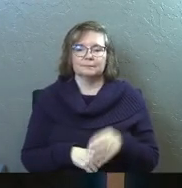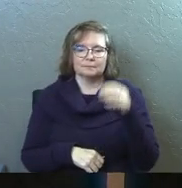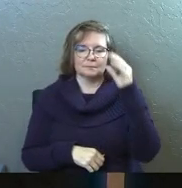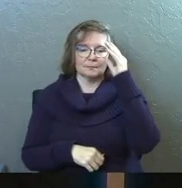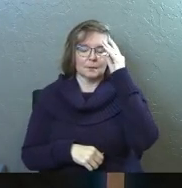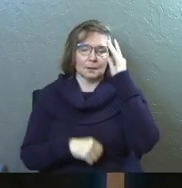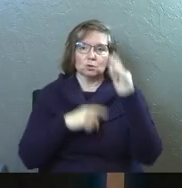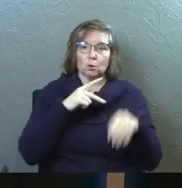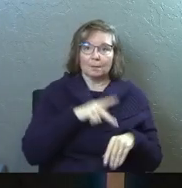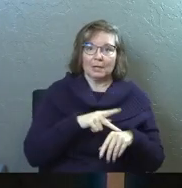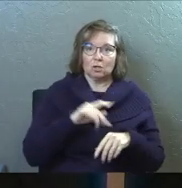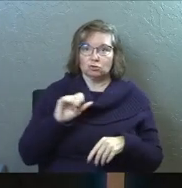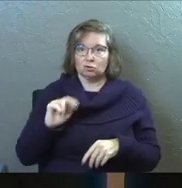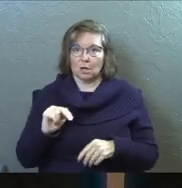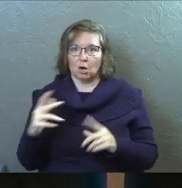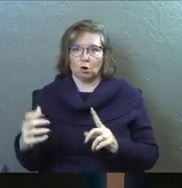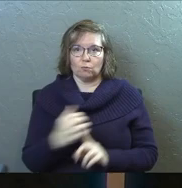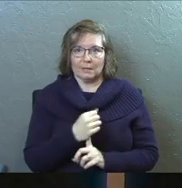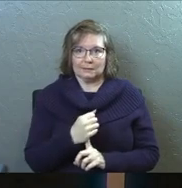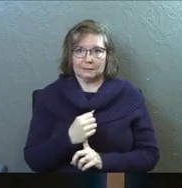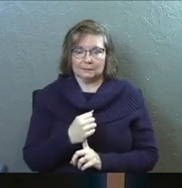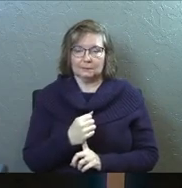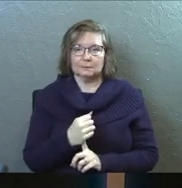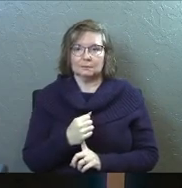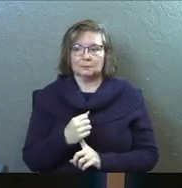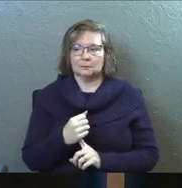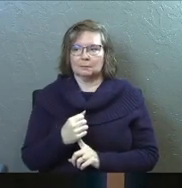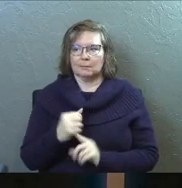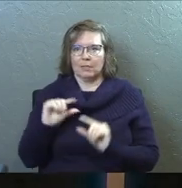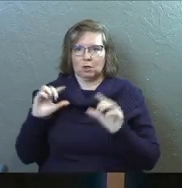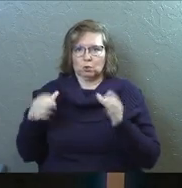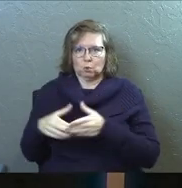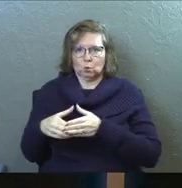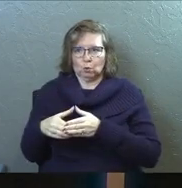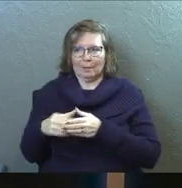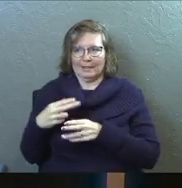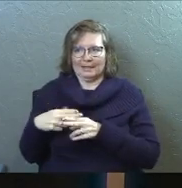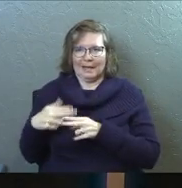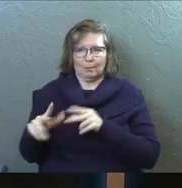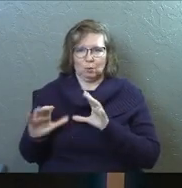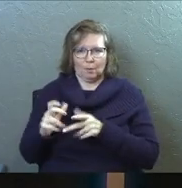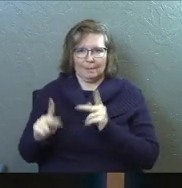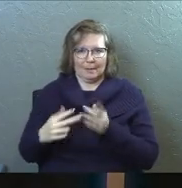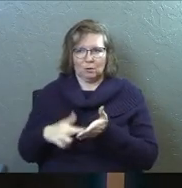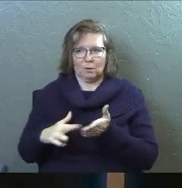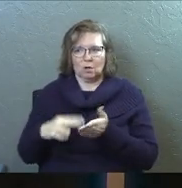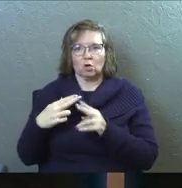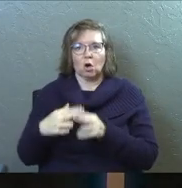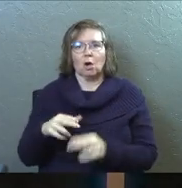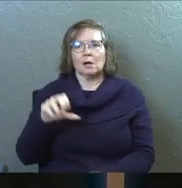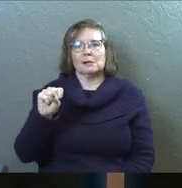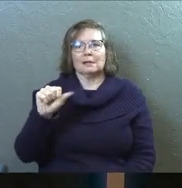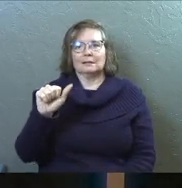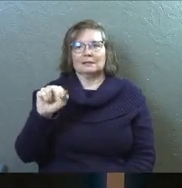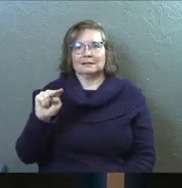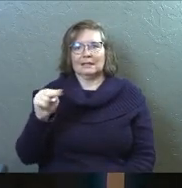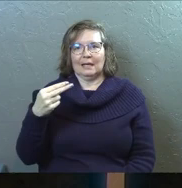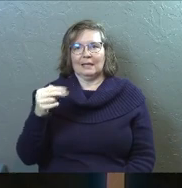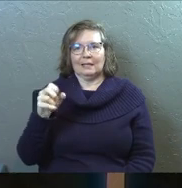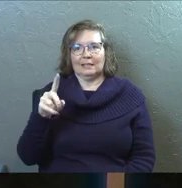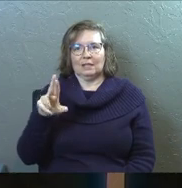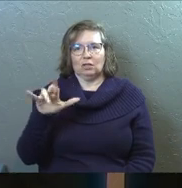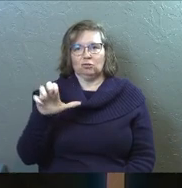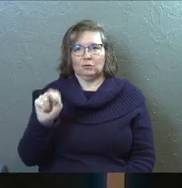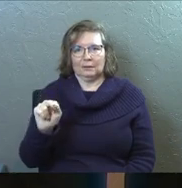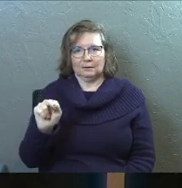So Peter and John are arrested by this group. And there's a name for this kind of... All those groups of people that are referenced. It's called the Sanhedrin is the name for that.